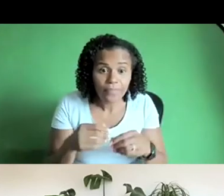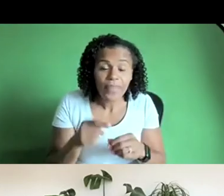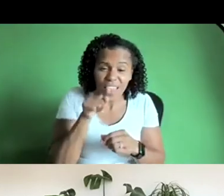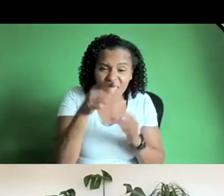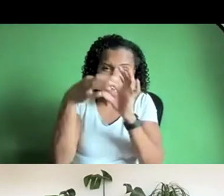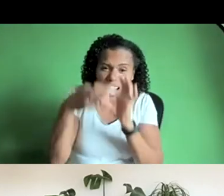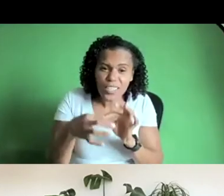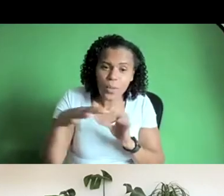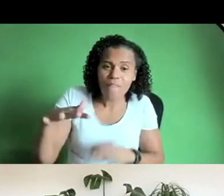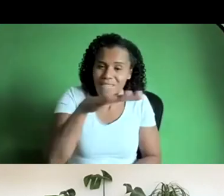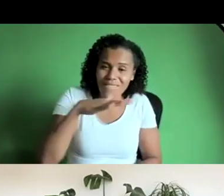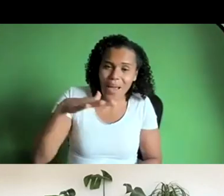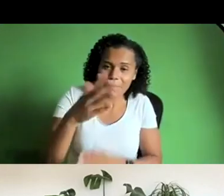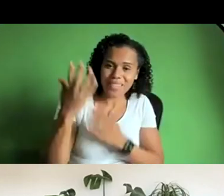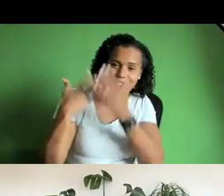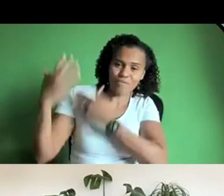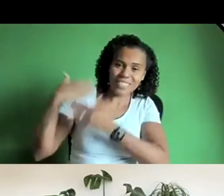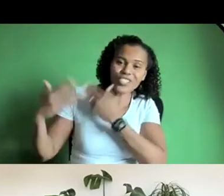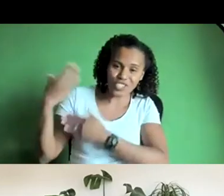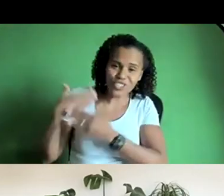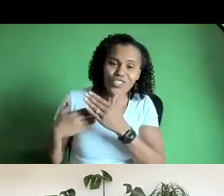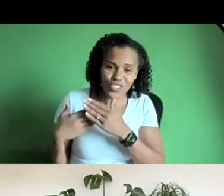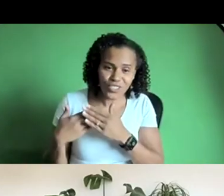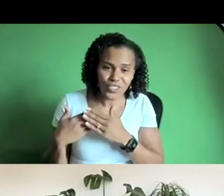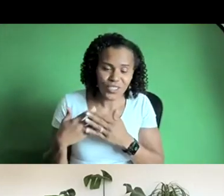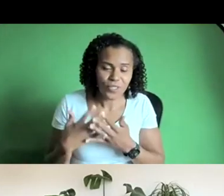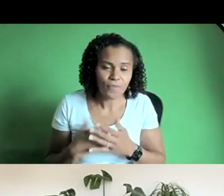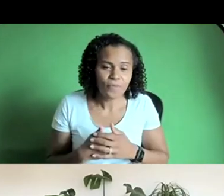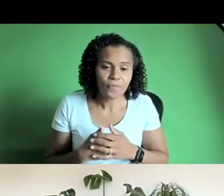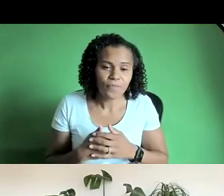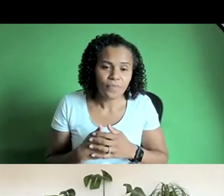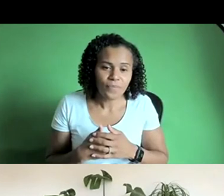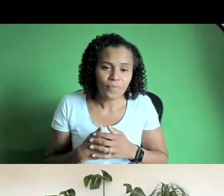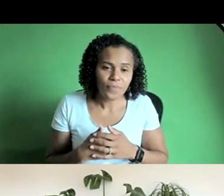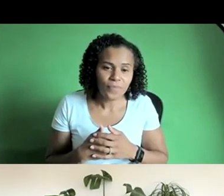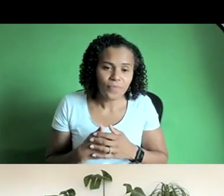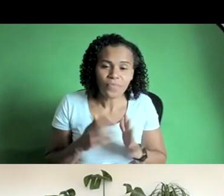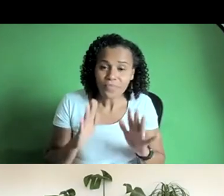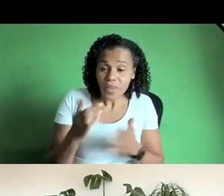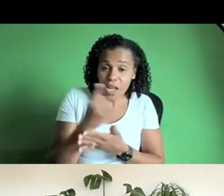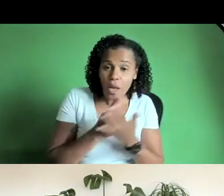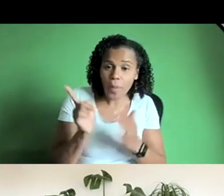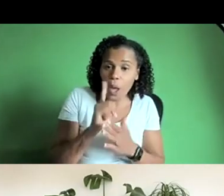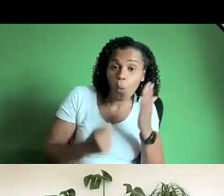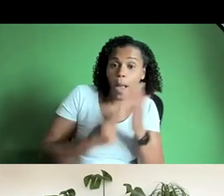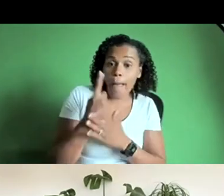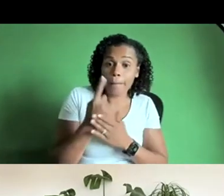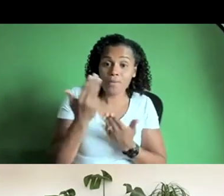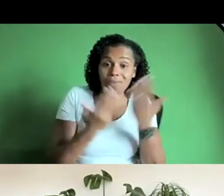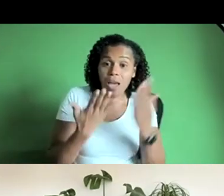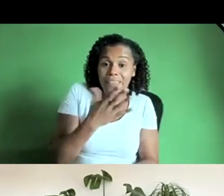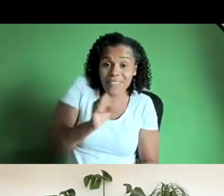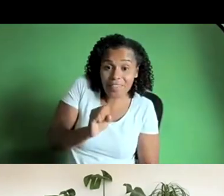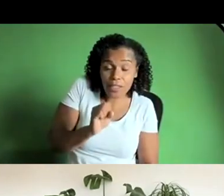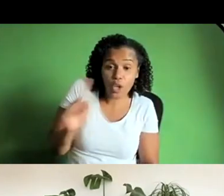this is all about you know about what i don't know but what happened in the 50s when you first came to this country